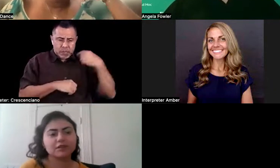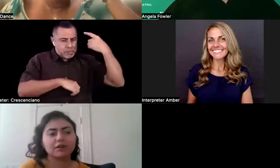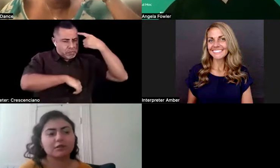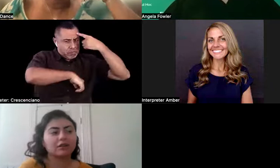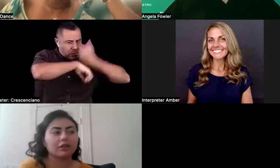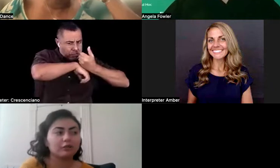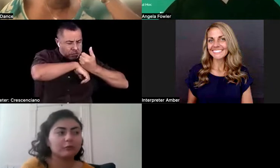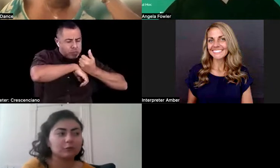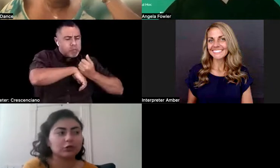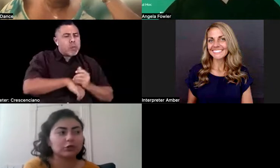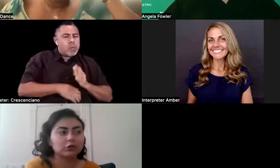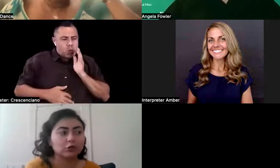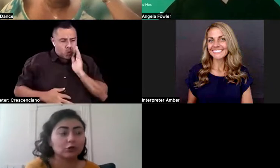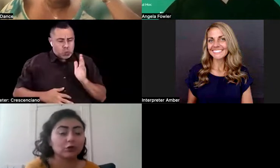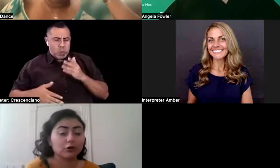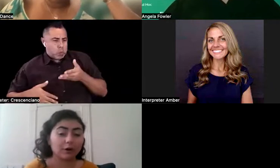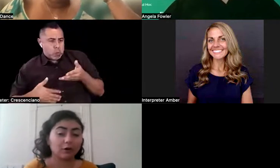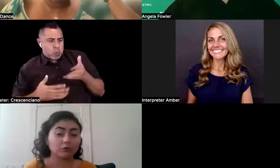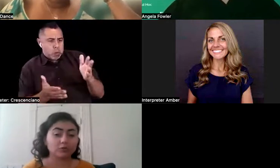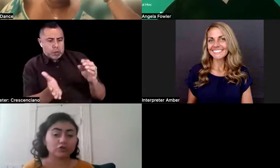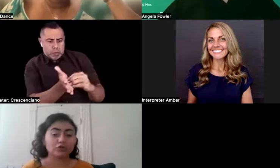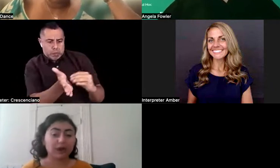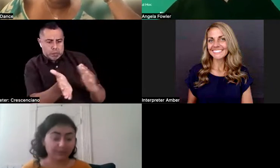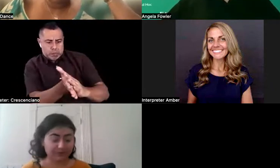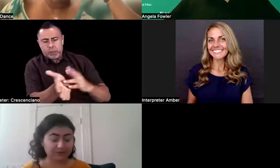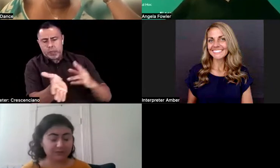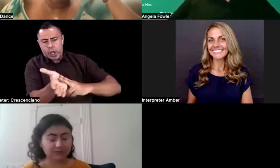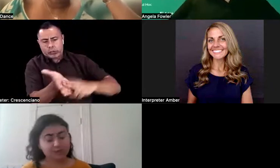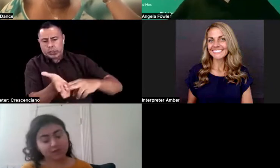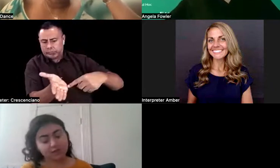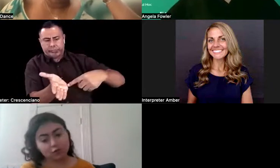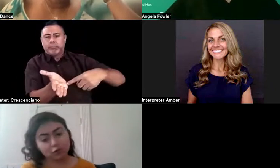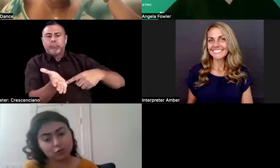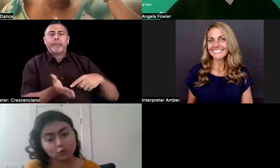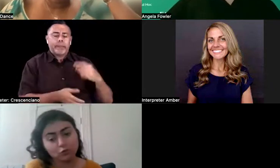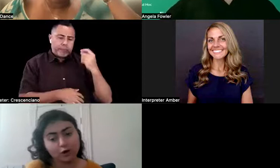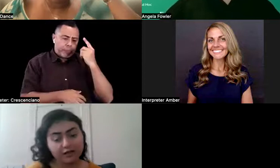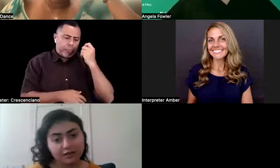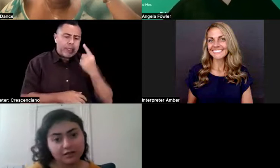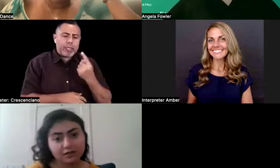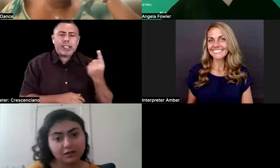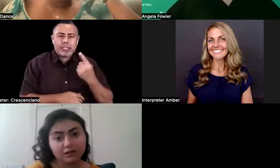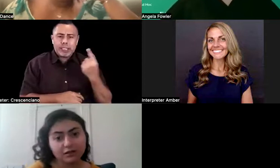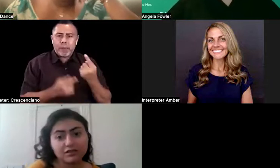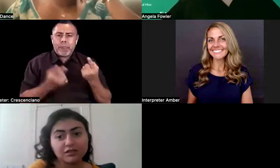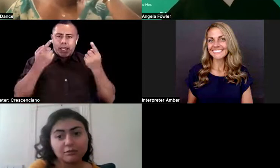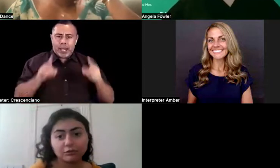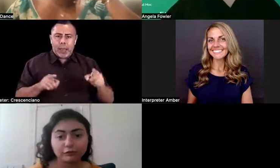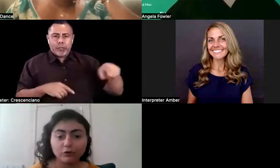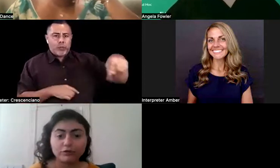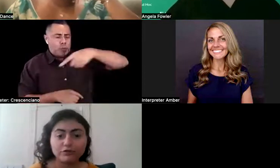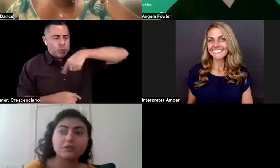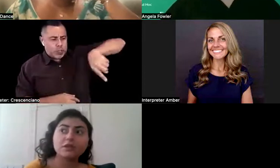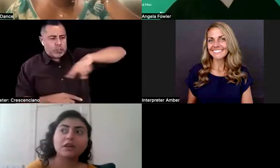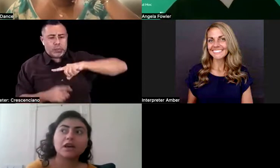that a lot of people that don't talk about, which happens to us disabled